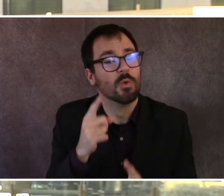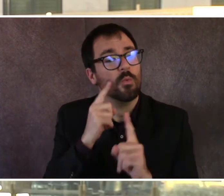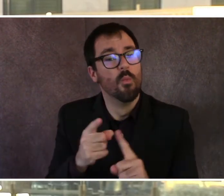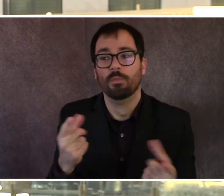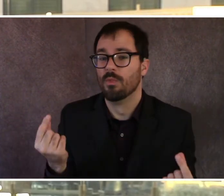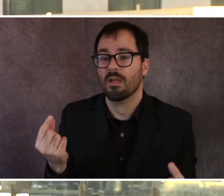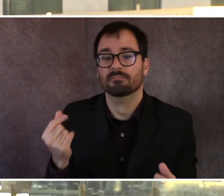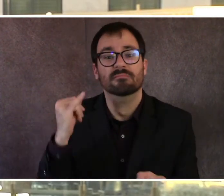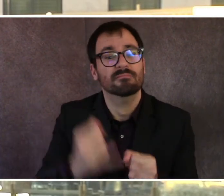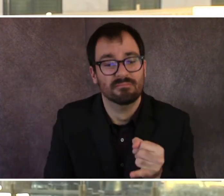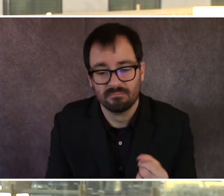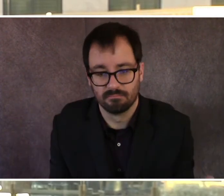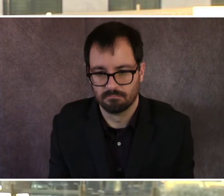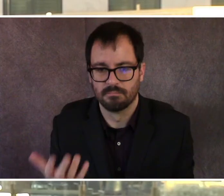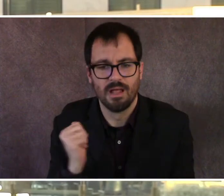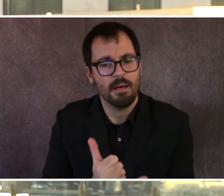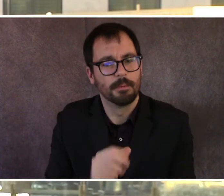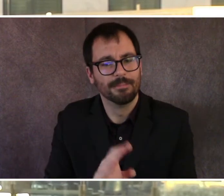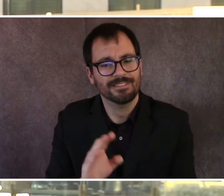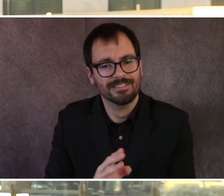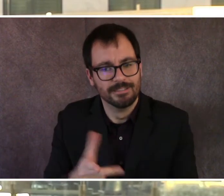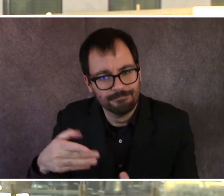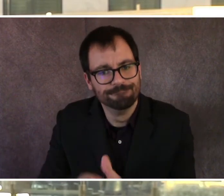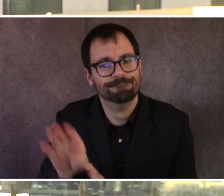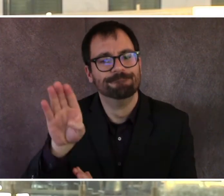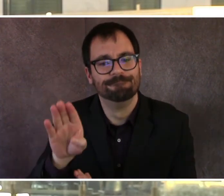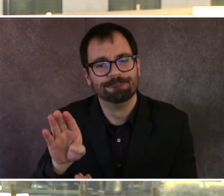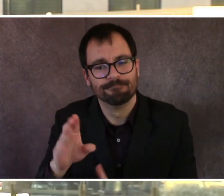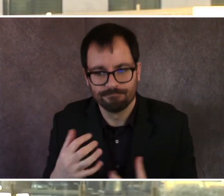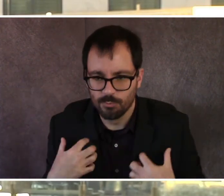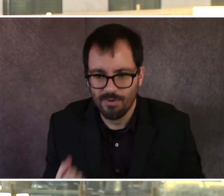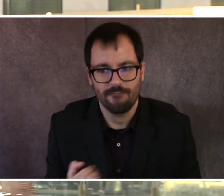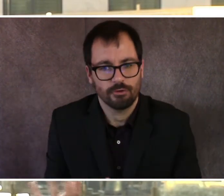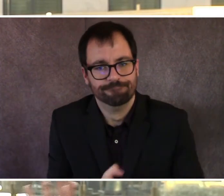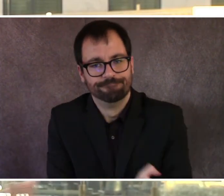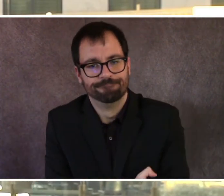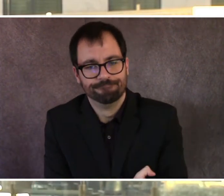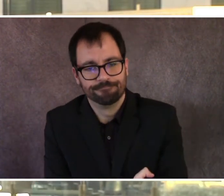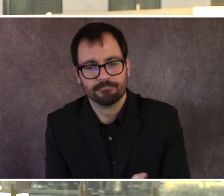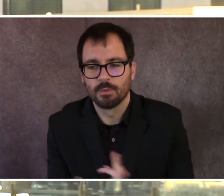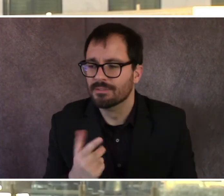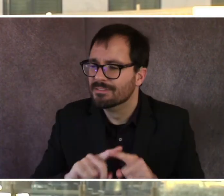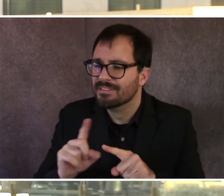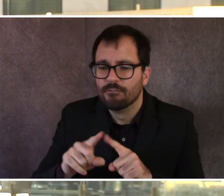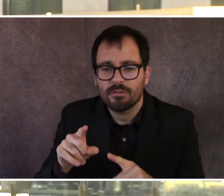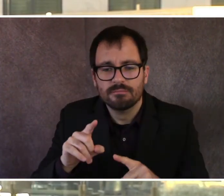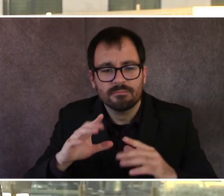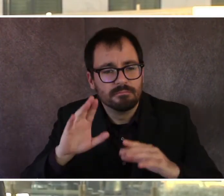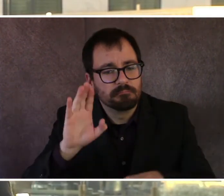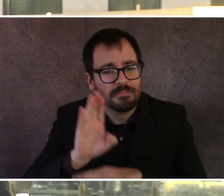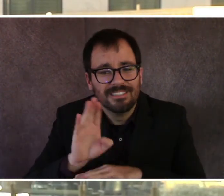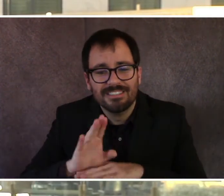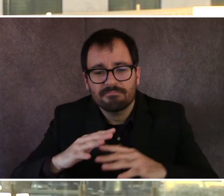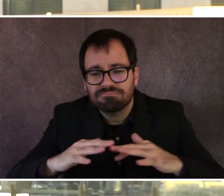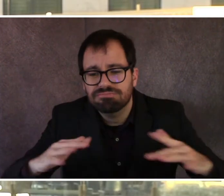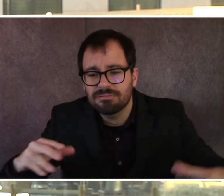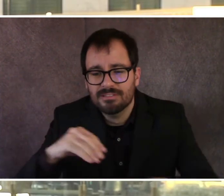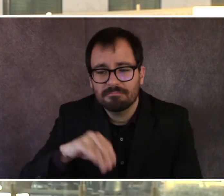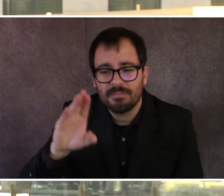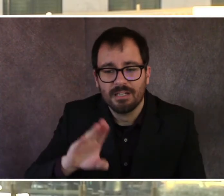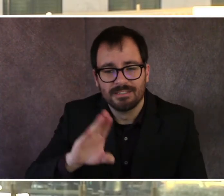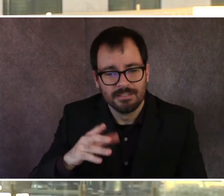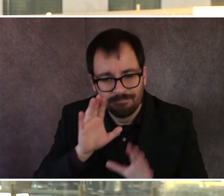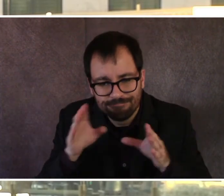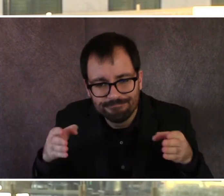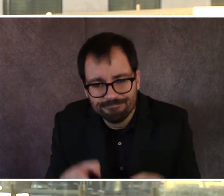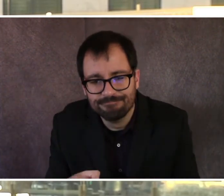um, the diversity of the businesses, the diversity, the food, the diversity of the parts of our city. This is a $2 million project that's